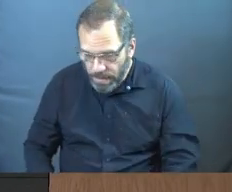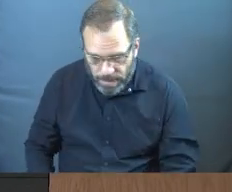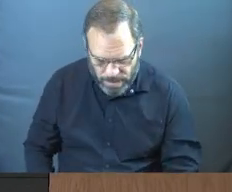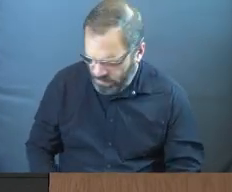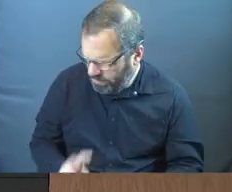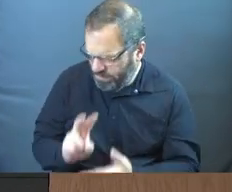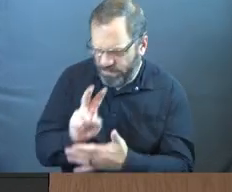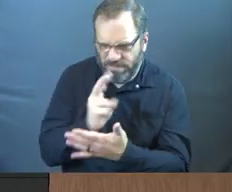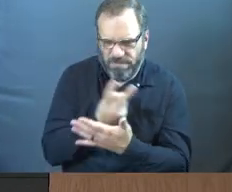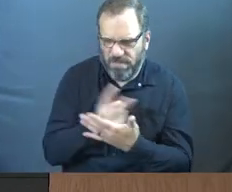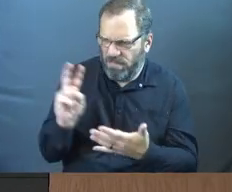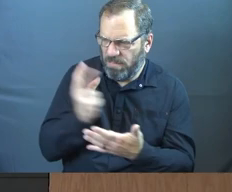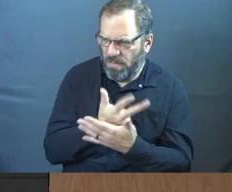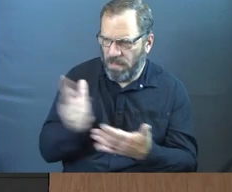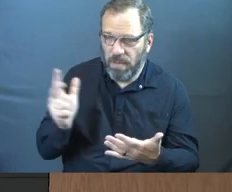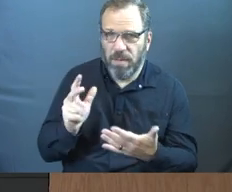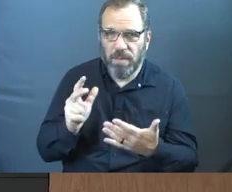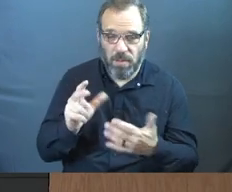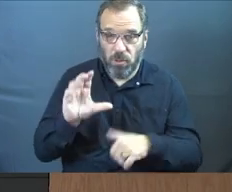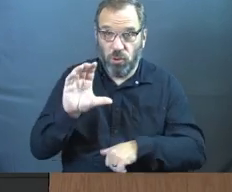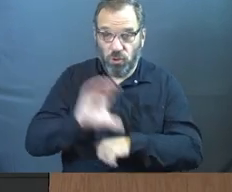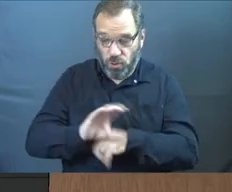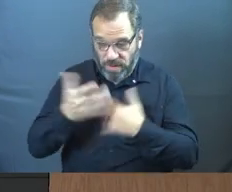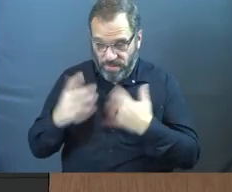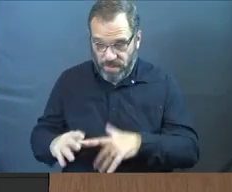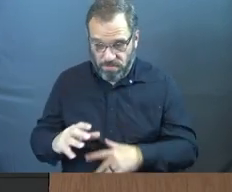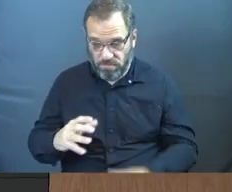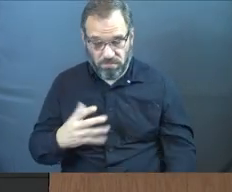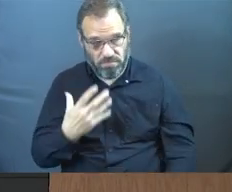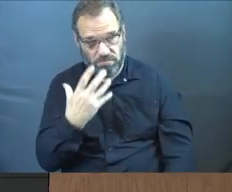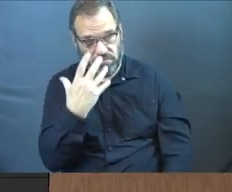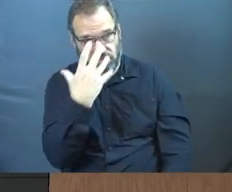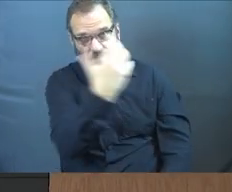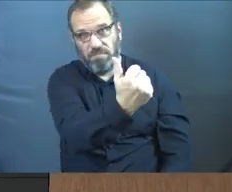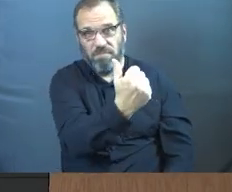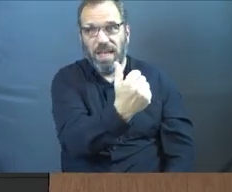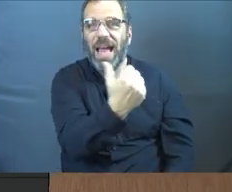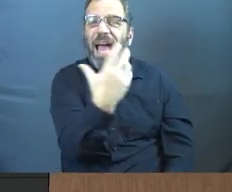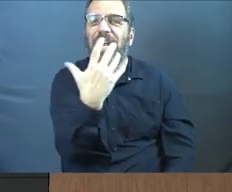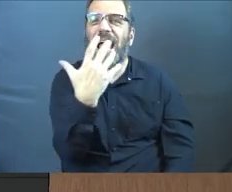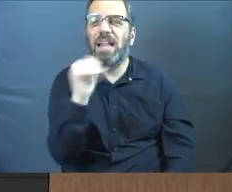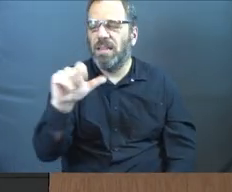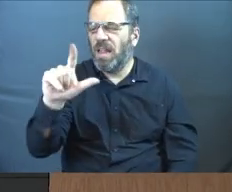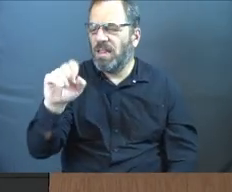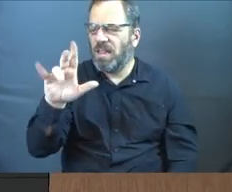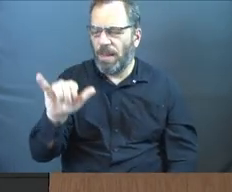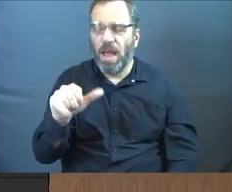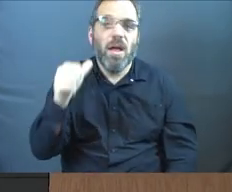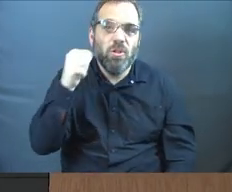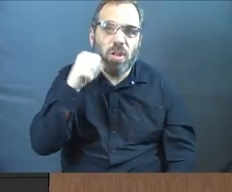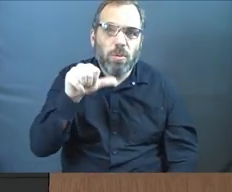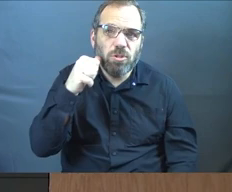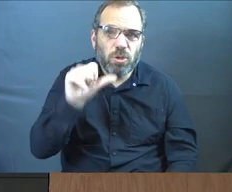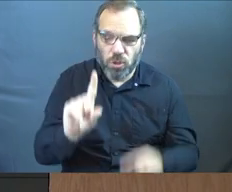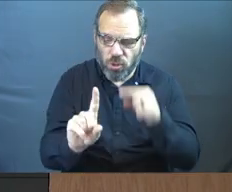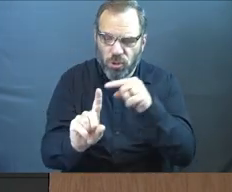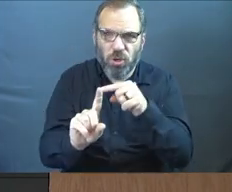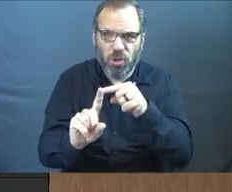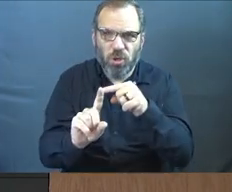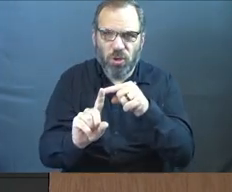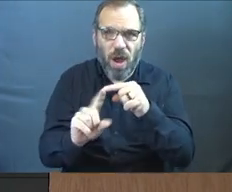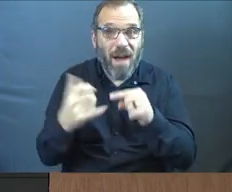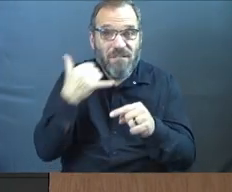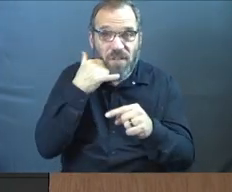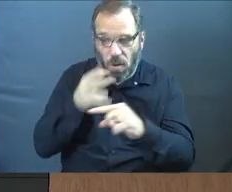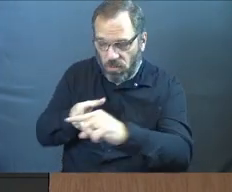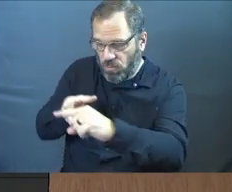Several weeks ago, I was leaving church and I left out the lobby and there was a girl who was charging her